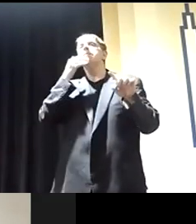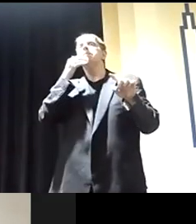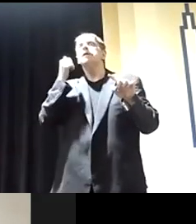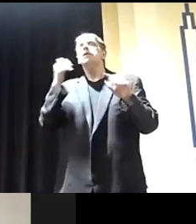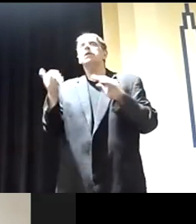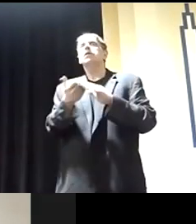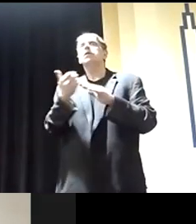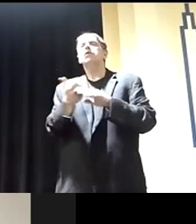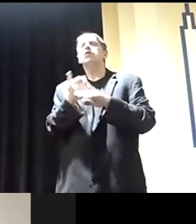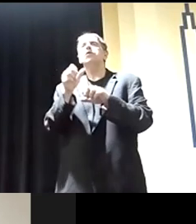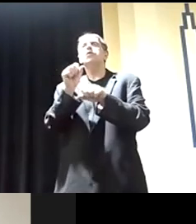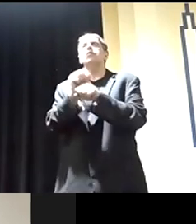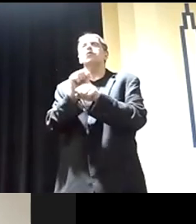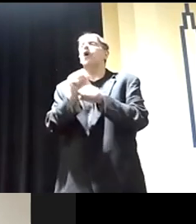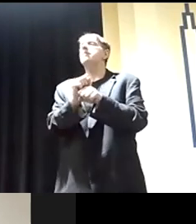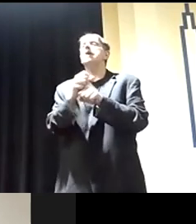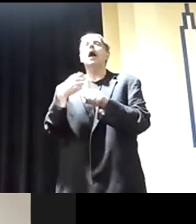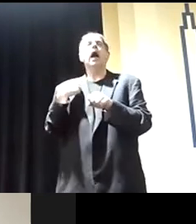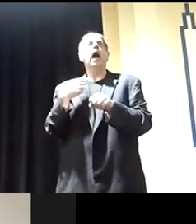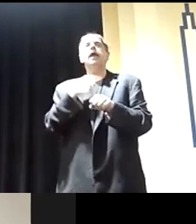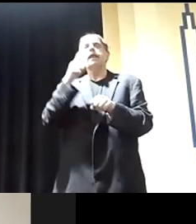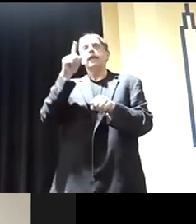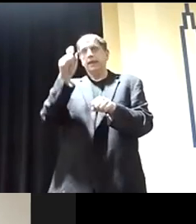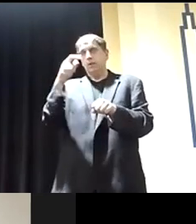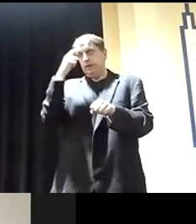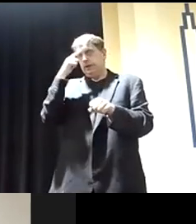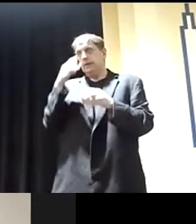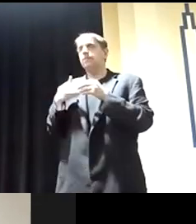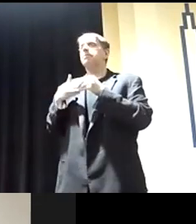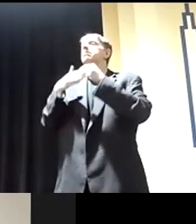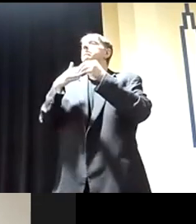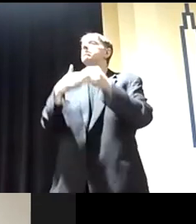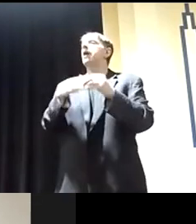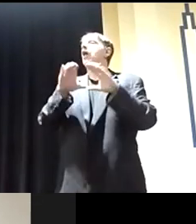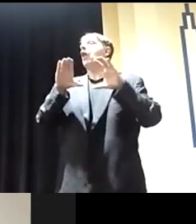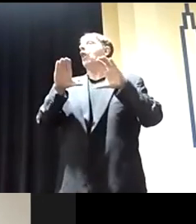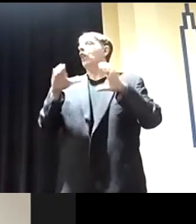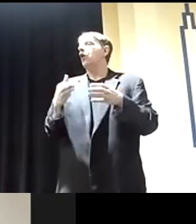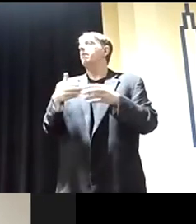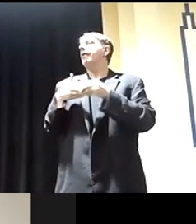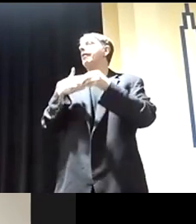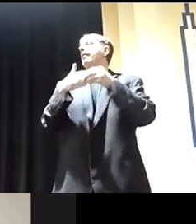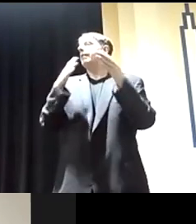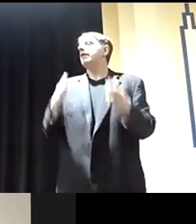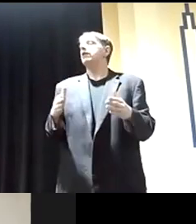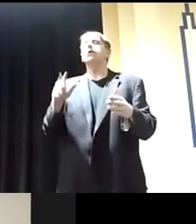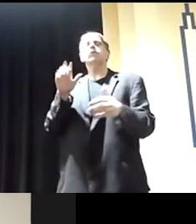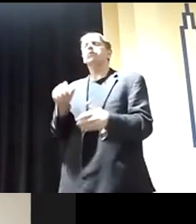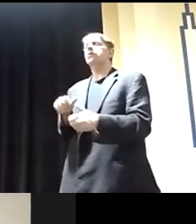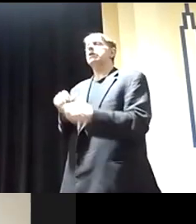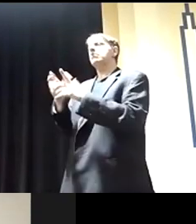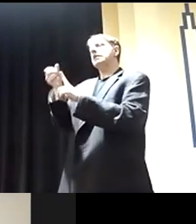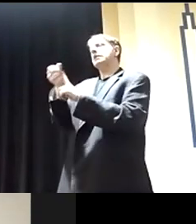Paris climate report and the act of the global union. Thank you. Please address the expansion of presidential